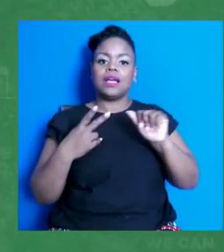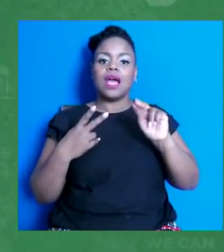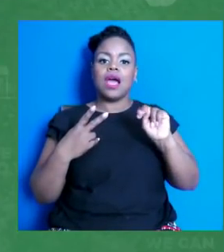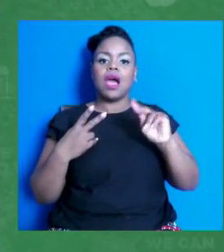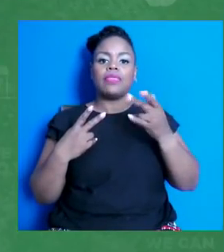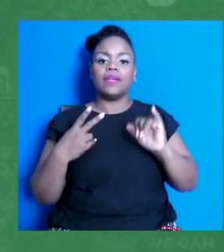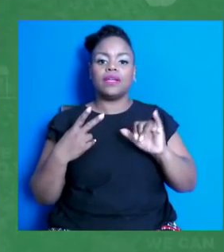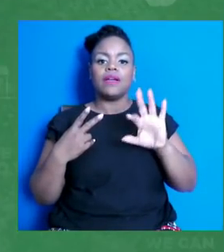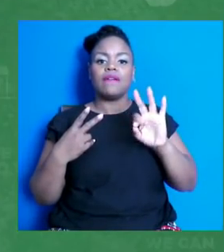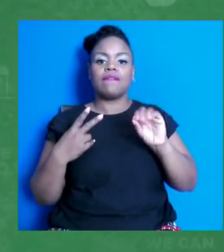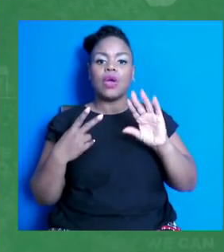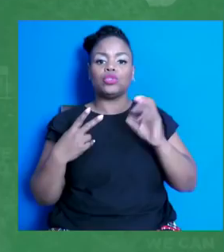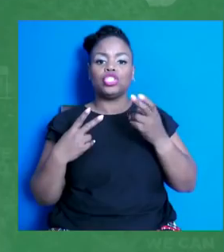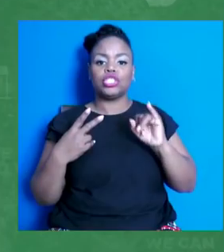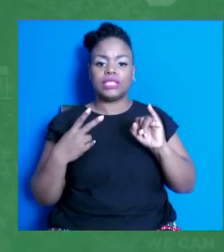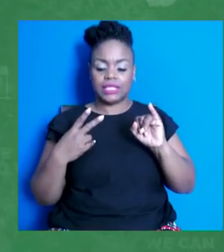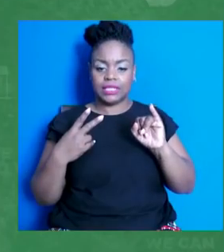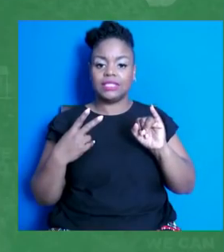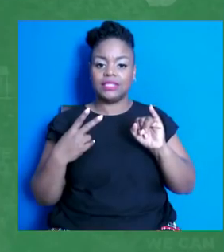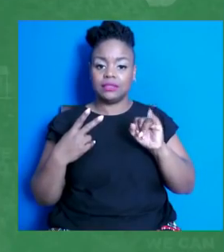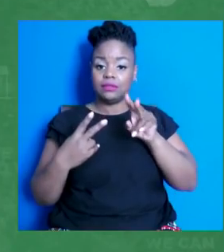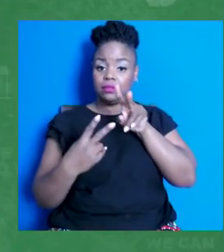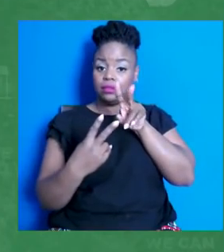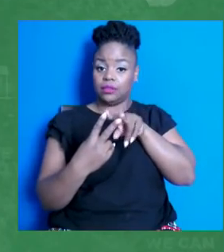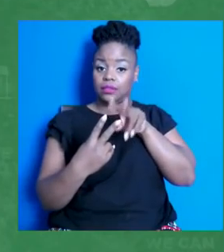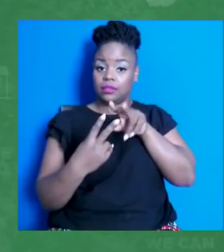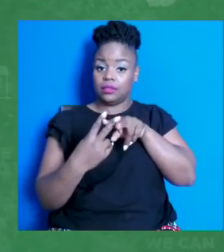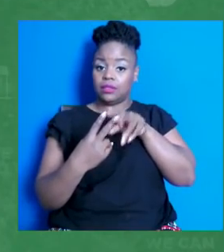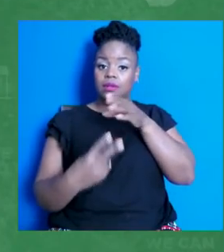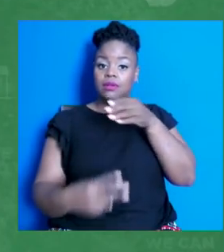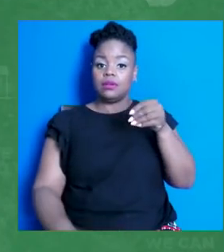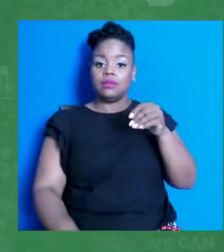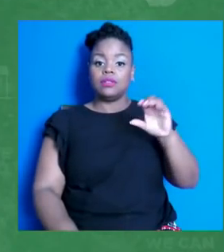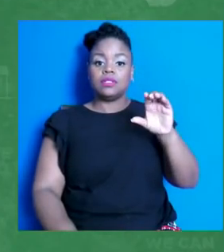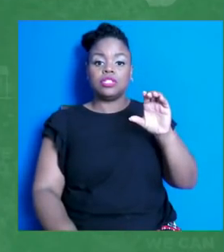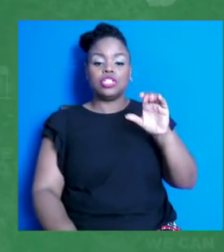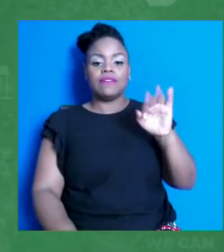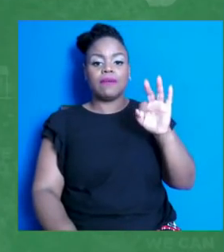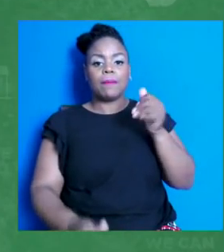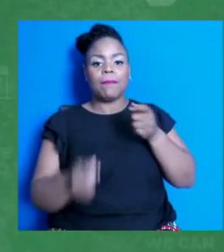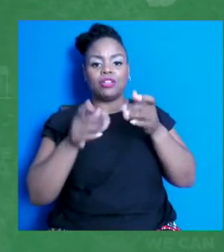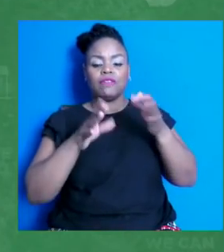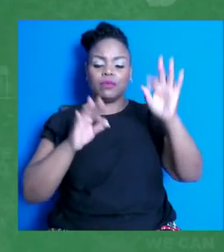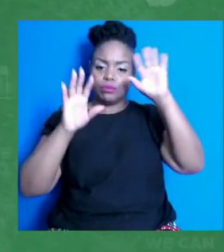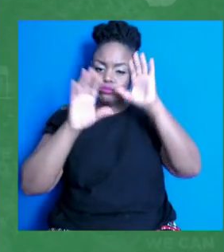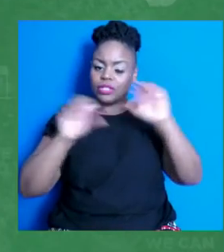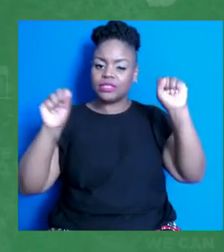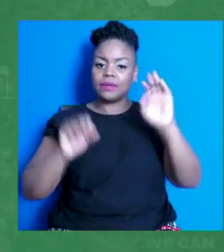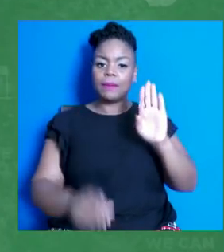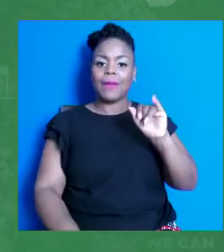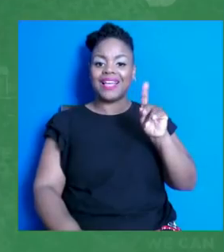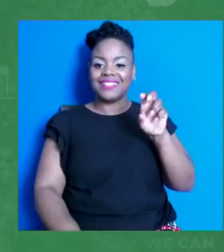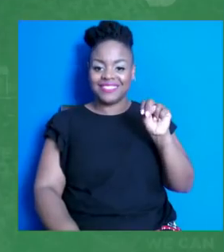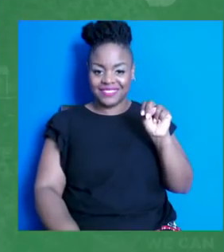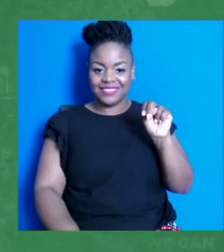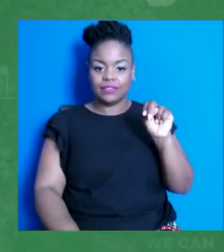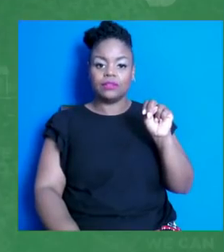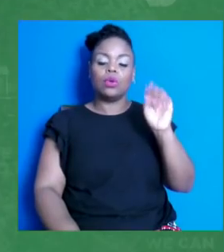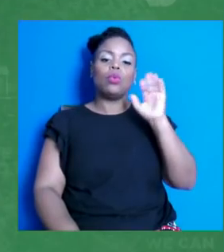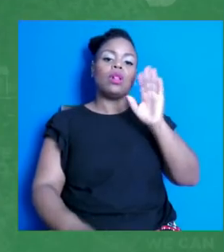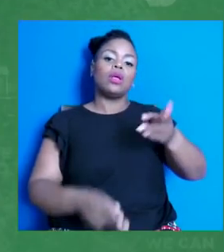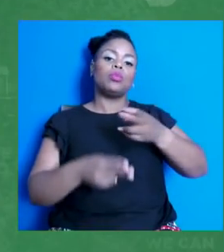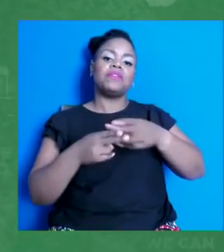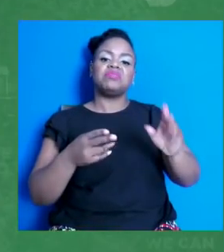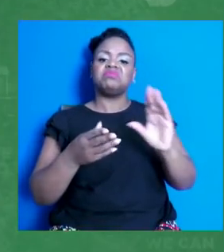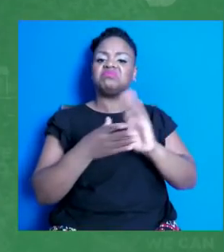and Infectious Diseases and chief medical officer to President Biden, will offer brief remarks, and then hold a conversation with